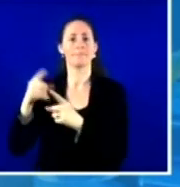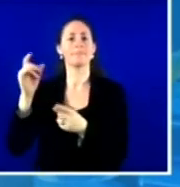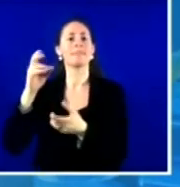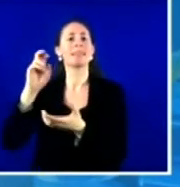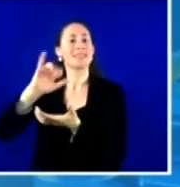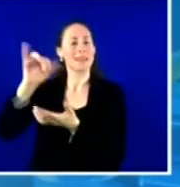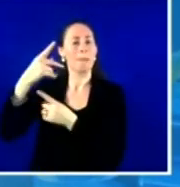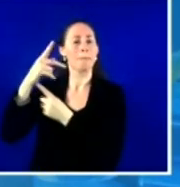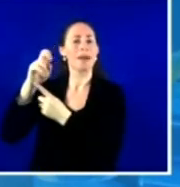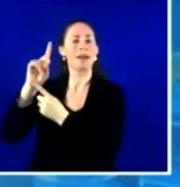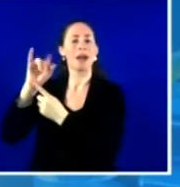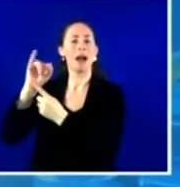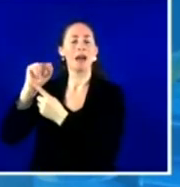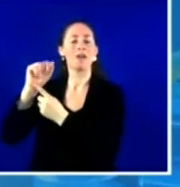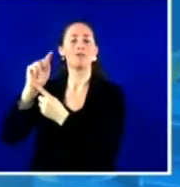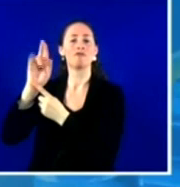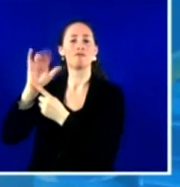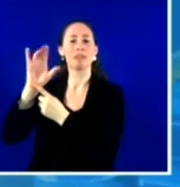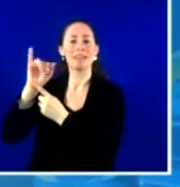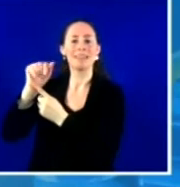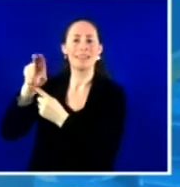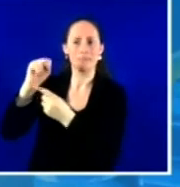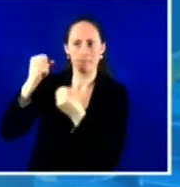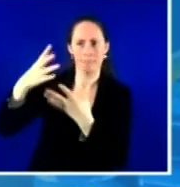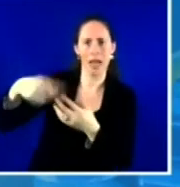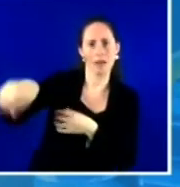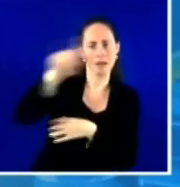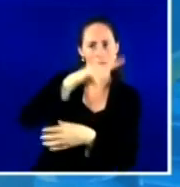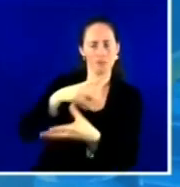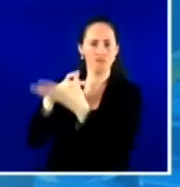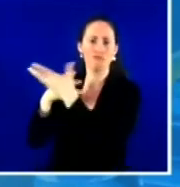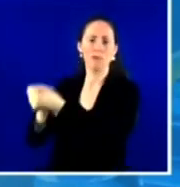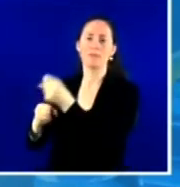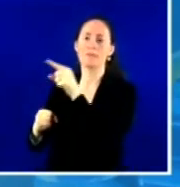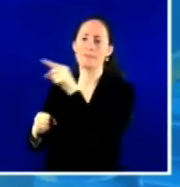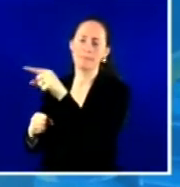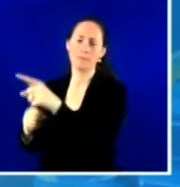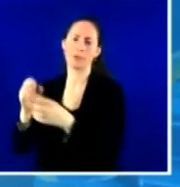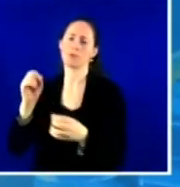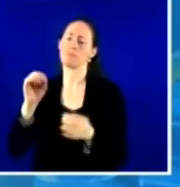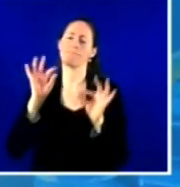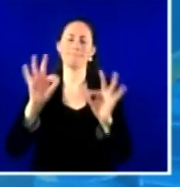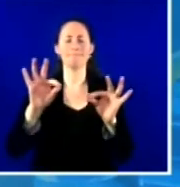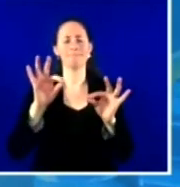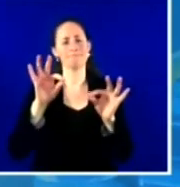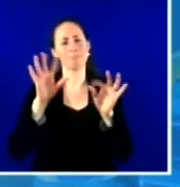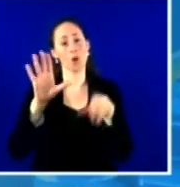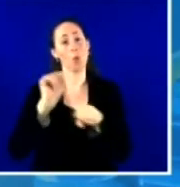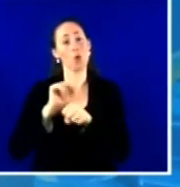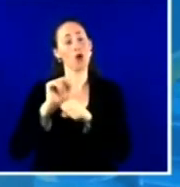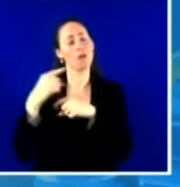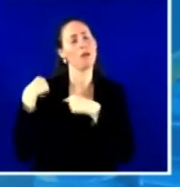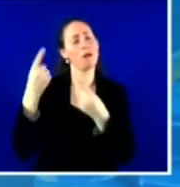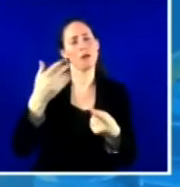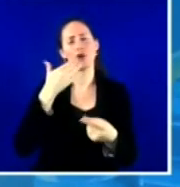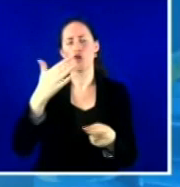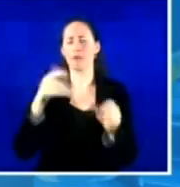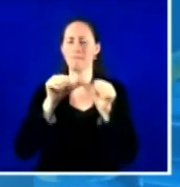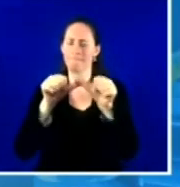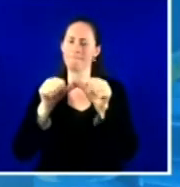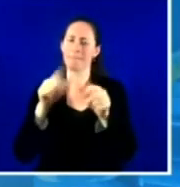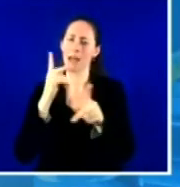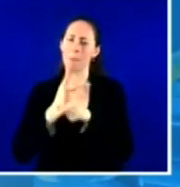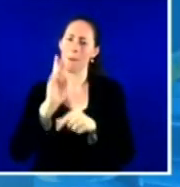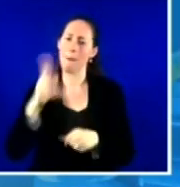your great work. Uh, we really do need what you all are doing. So thank you very much, Dr. Beers. It's a real pleasure speaking